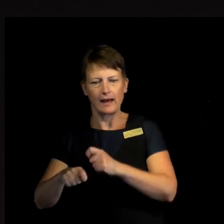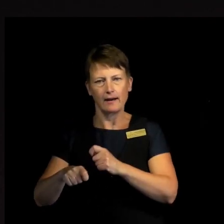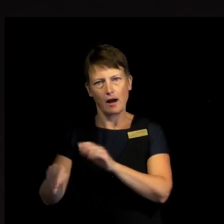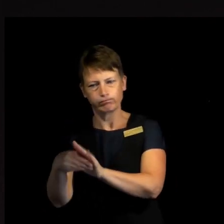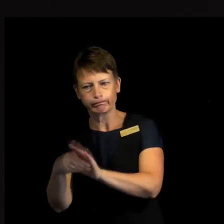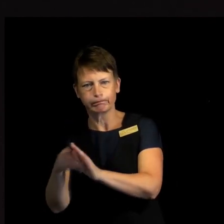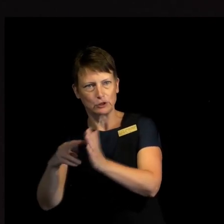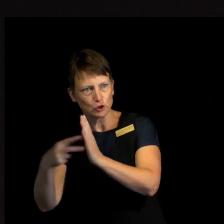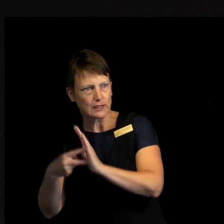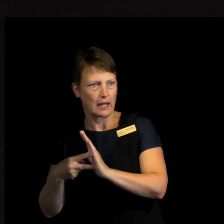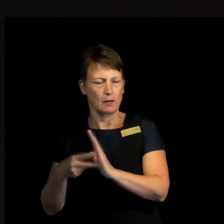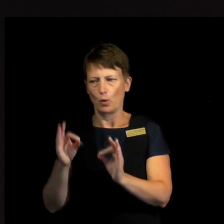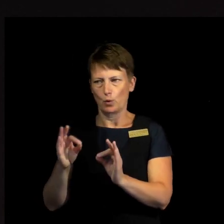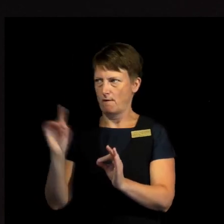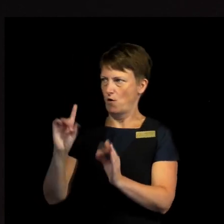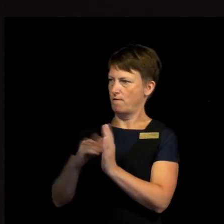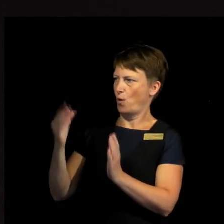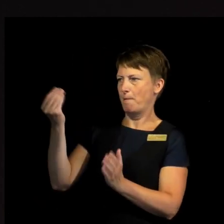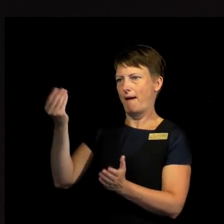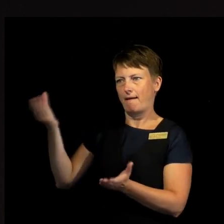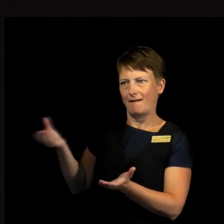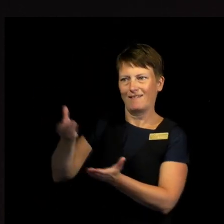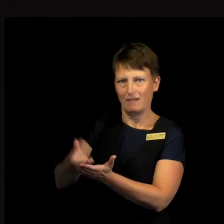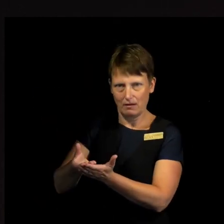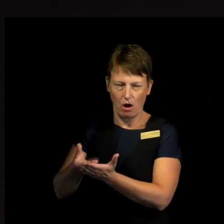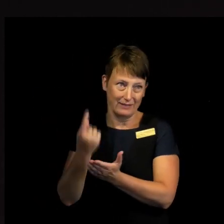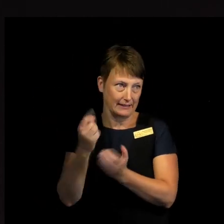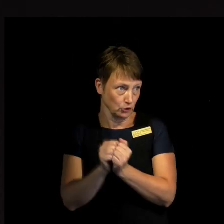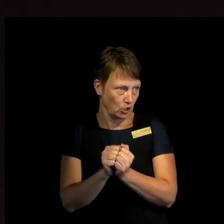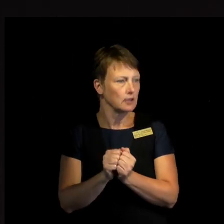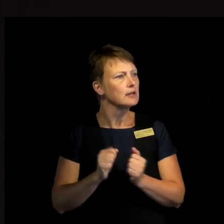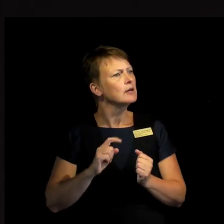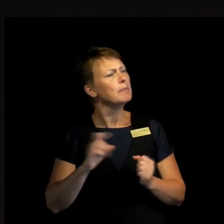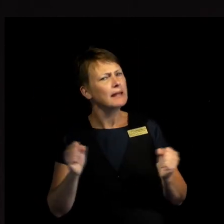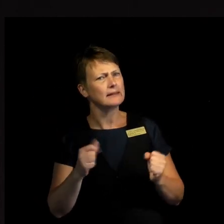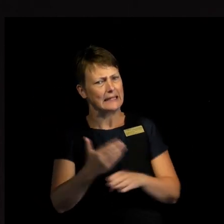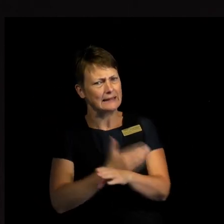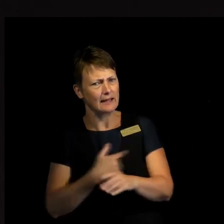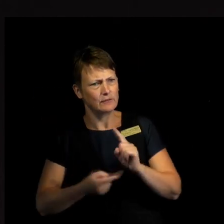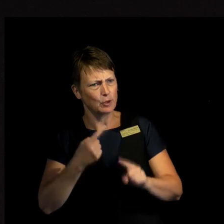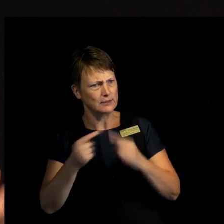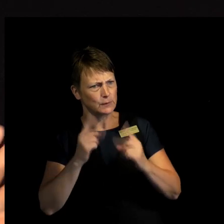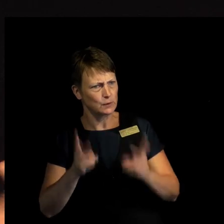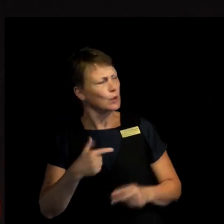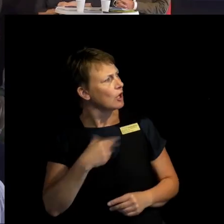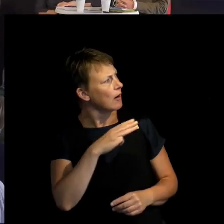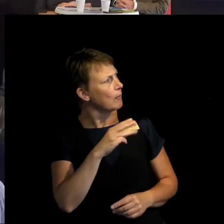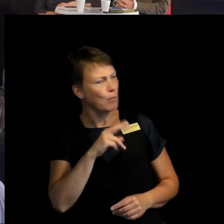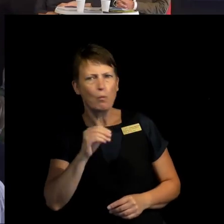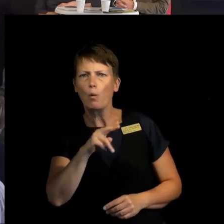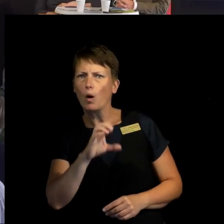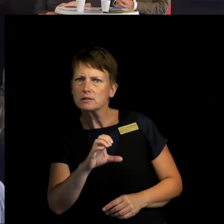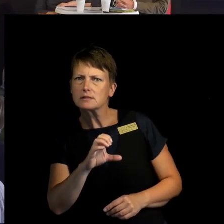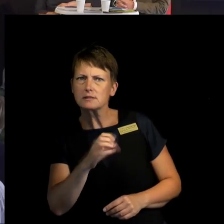what difference that makes. But before we get to that, Mons, now you heard reflections from sort of inside